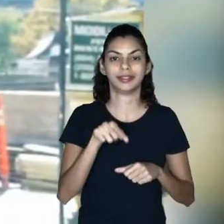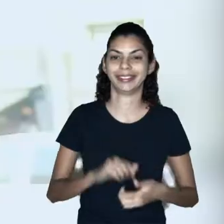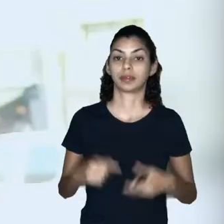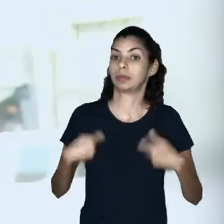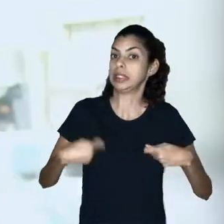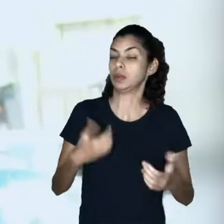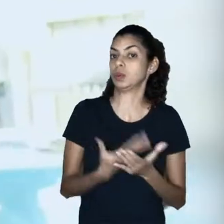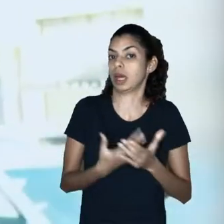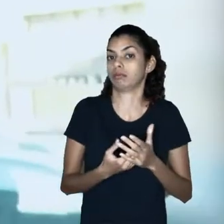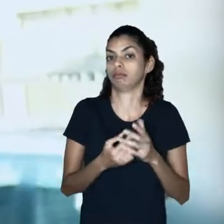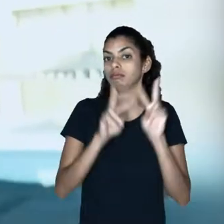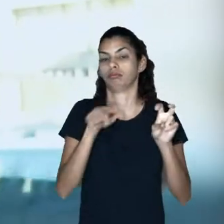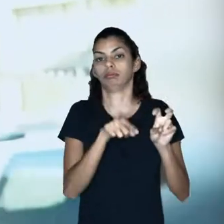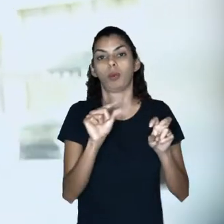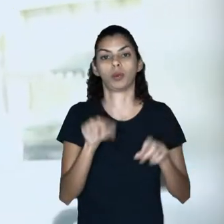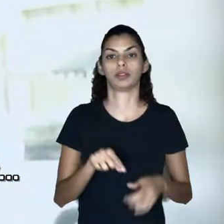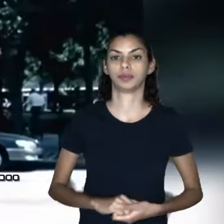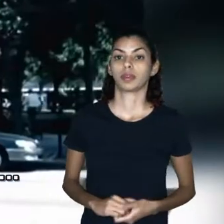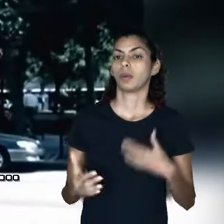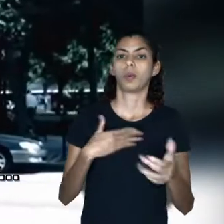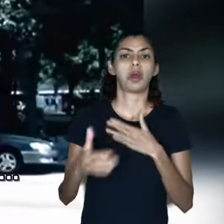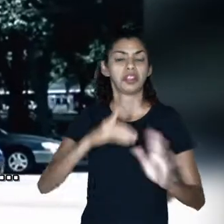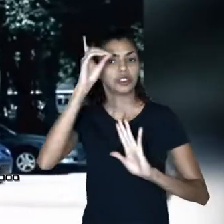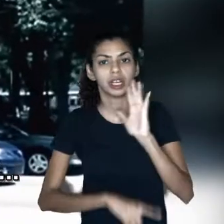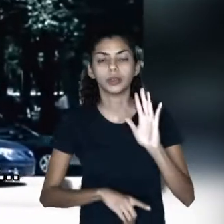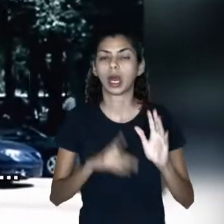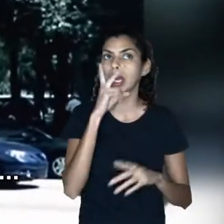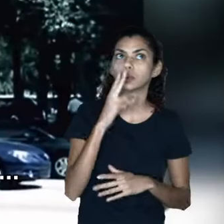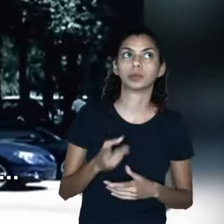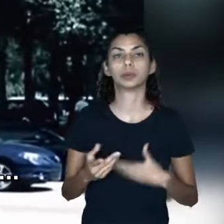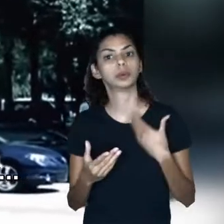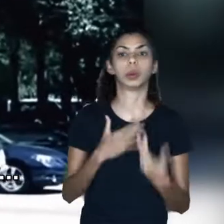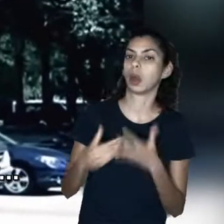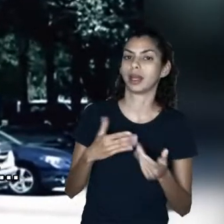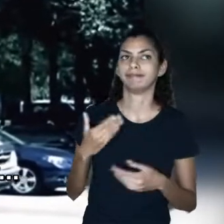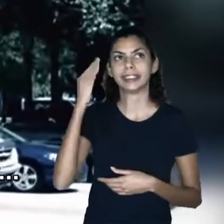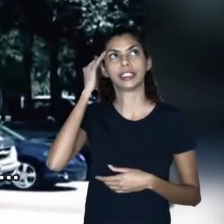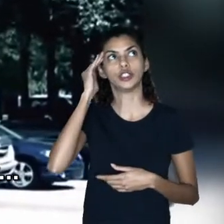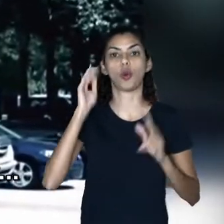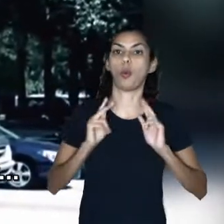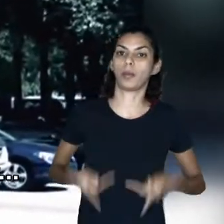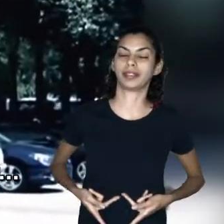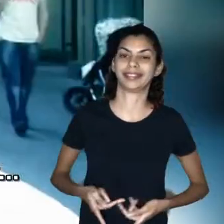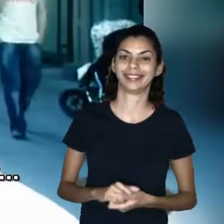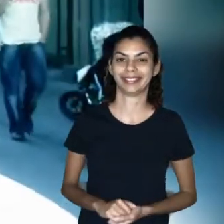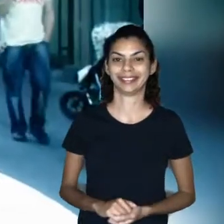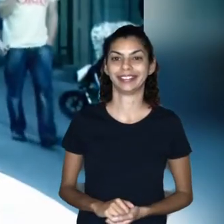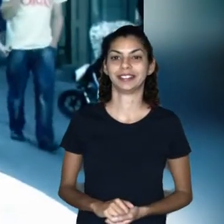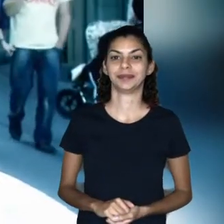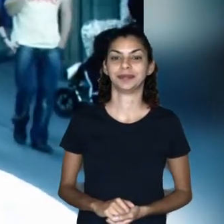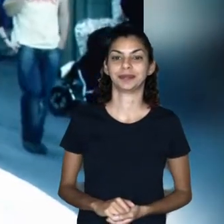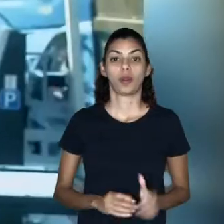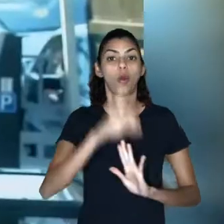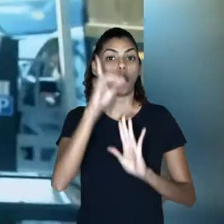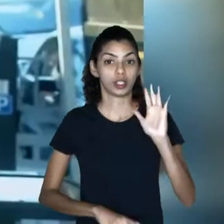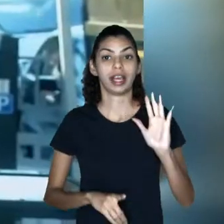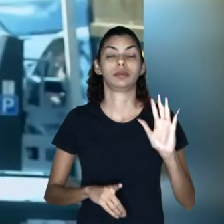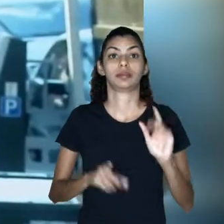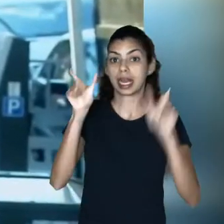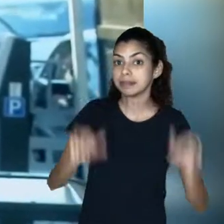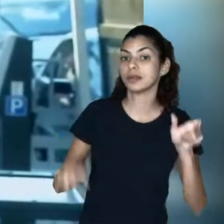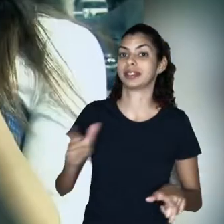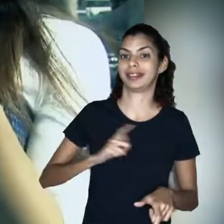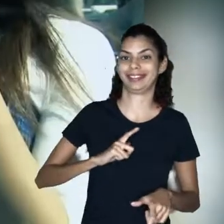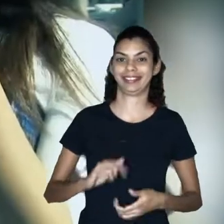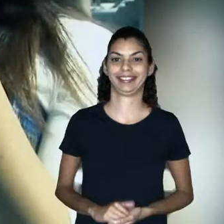definition. I would probably have to do a little bit of homework or something. Any right that I think any, just as a normal, you know, human, any... The rights that